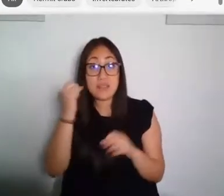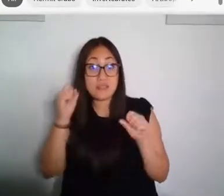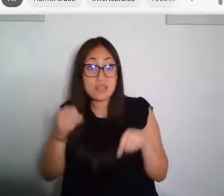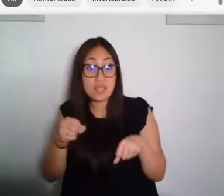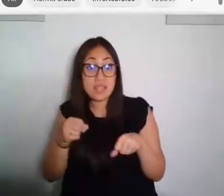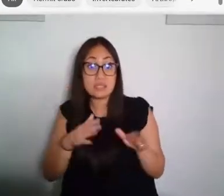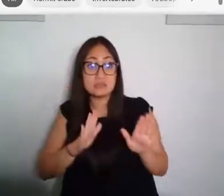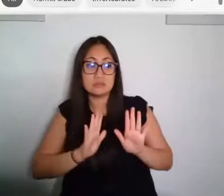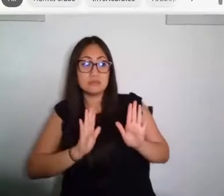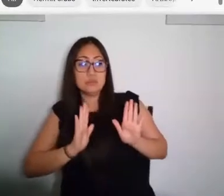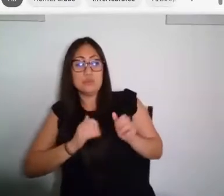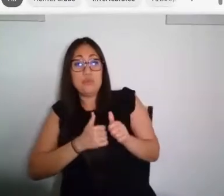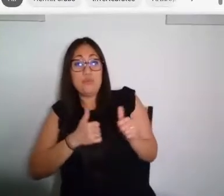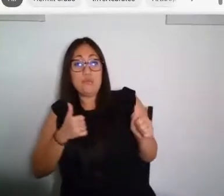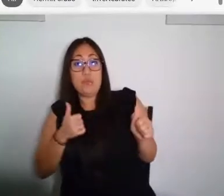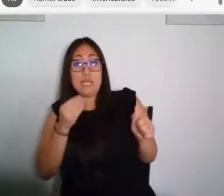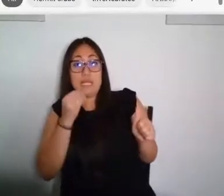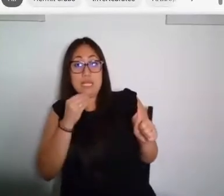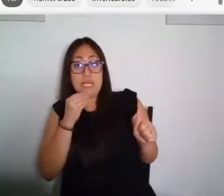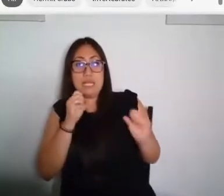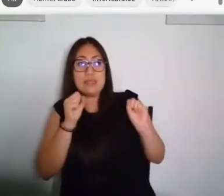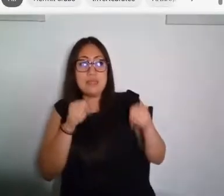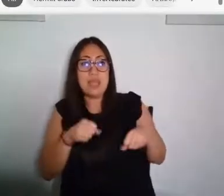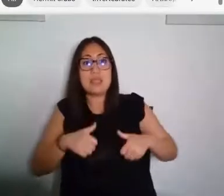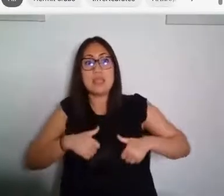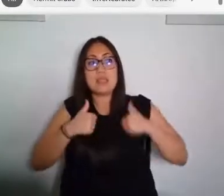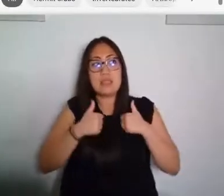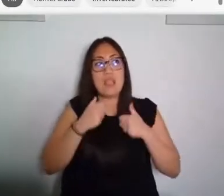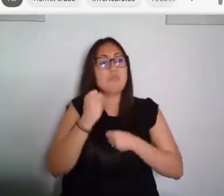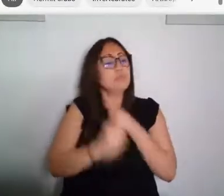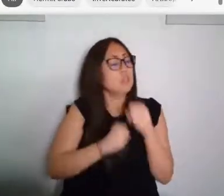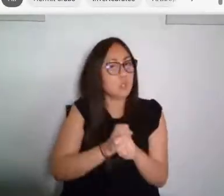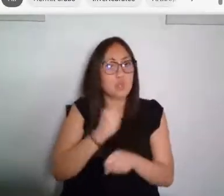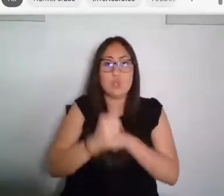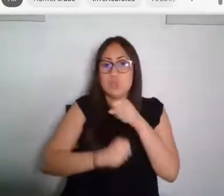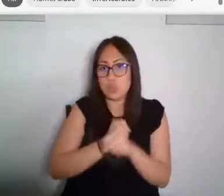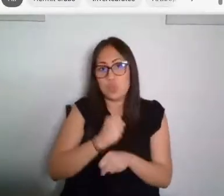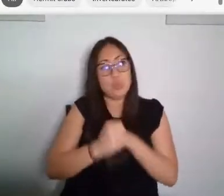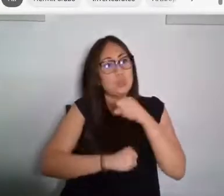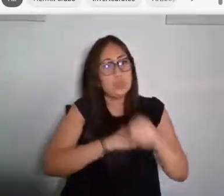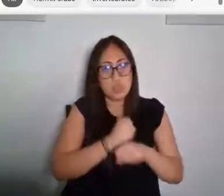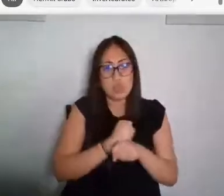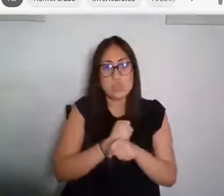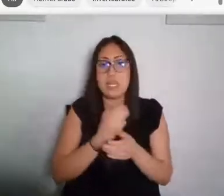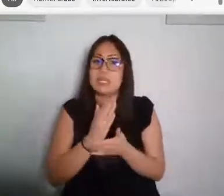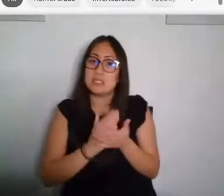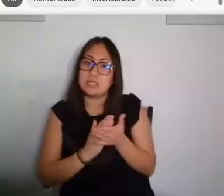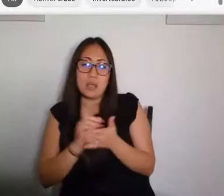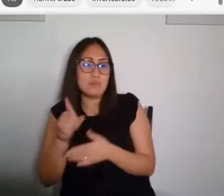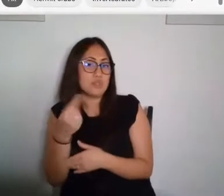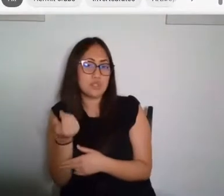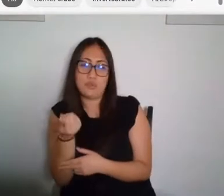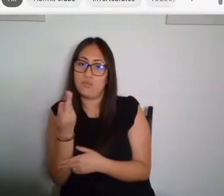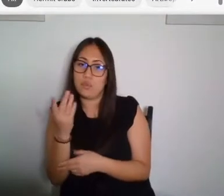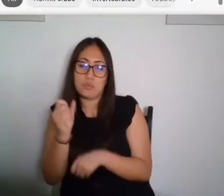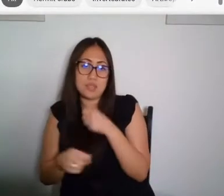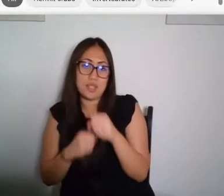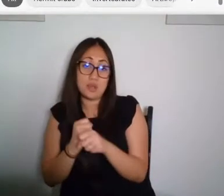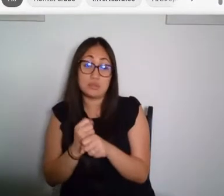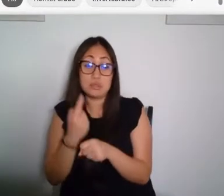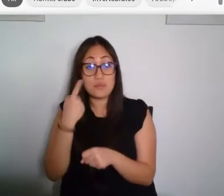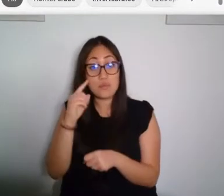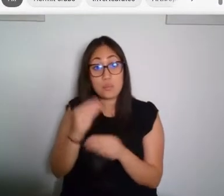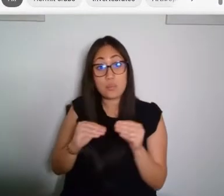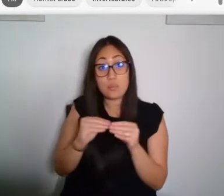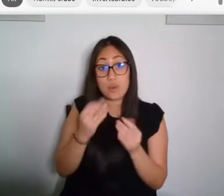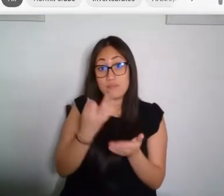some hermit crab species can live decades, while others may survive just a few years. For more facts on hermit crabs, check out the links in the